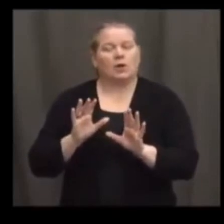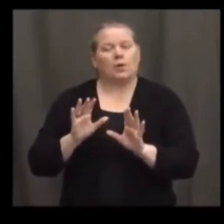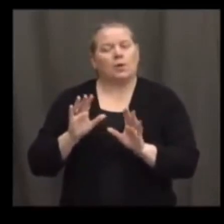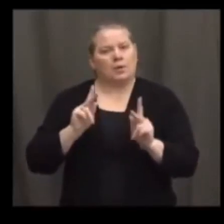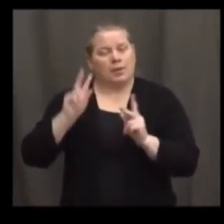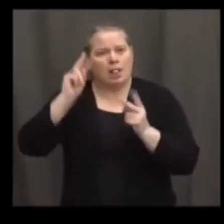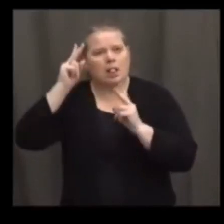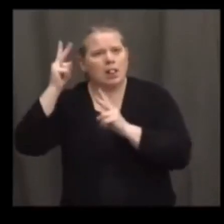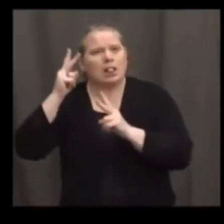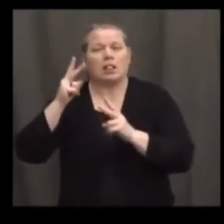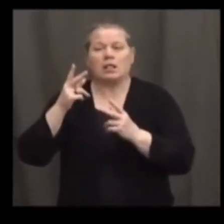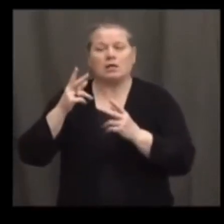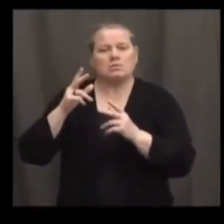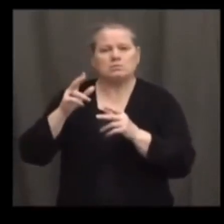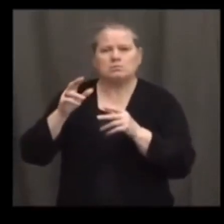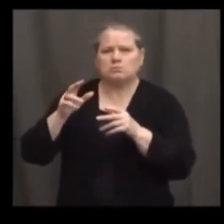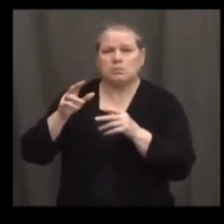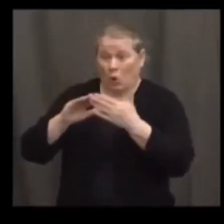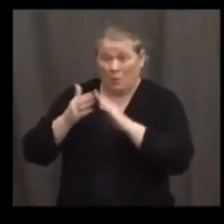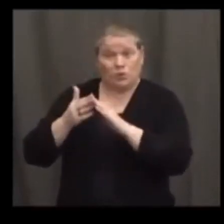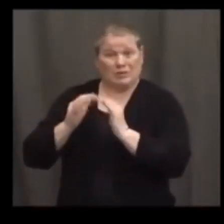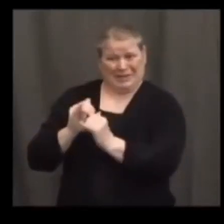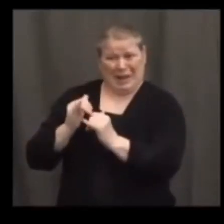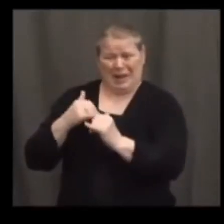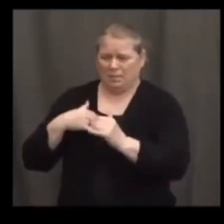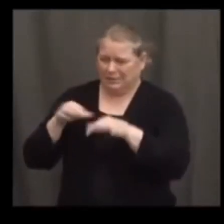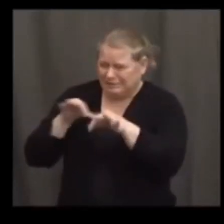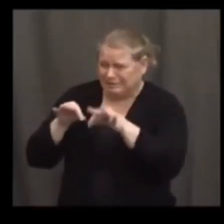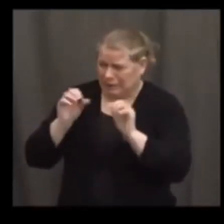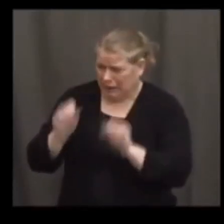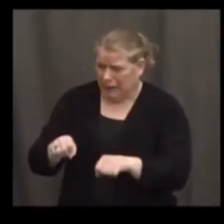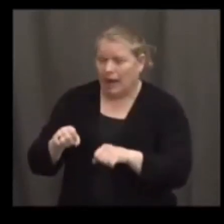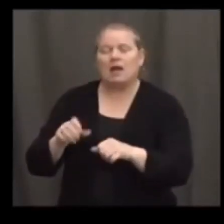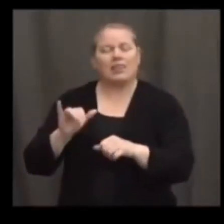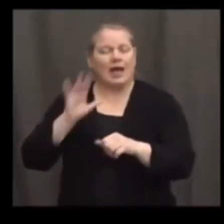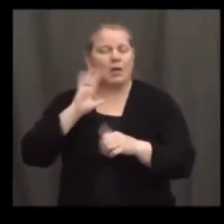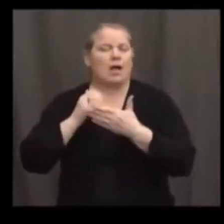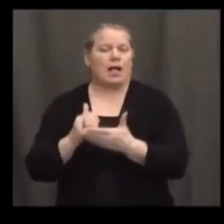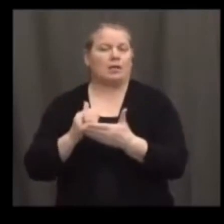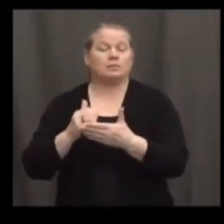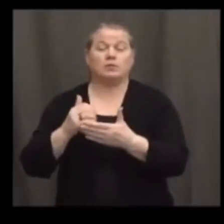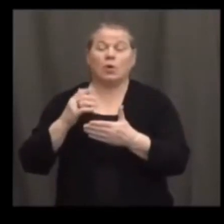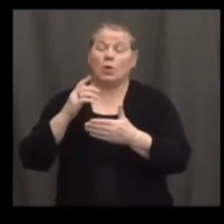again, would be an entire community and medical organizational effort.